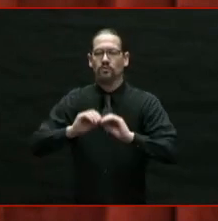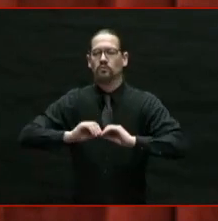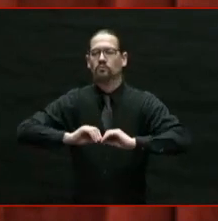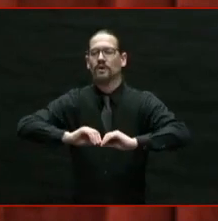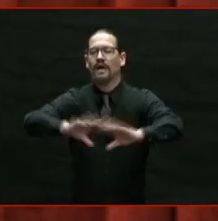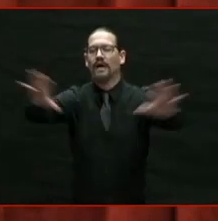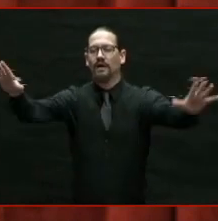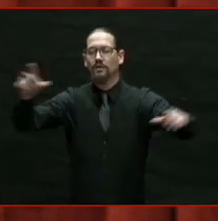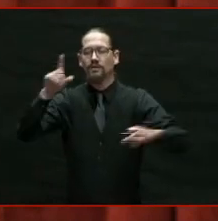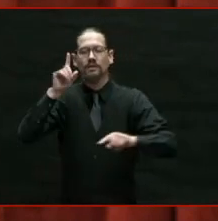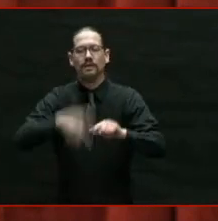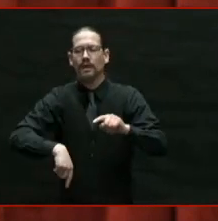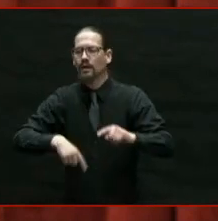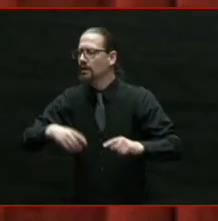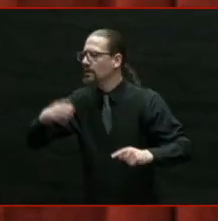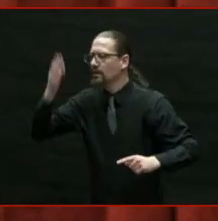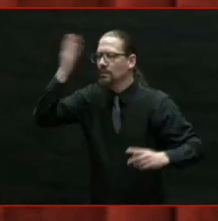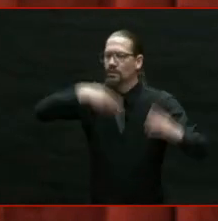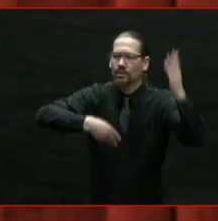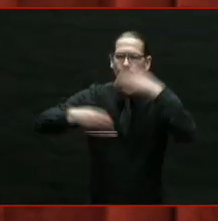We got to keep up the fight.